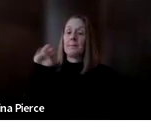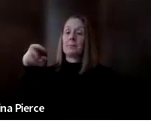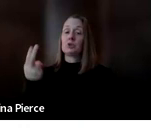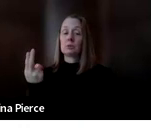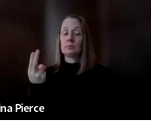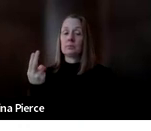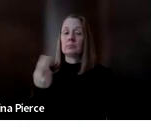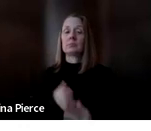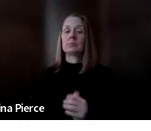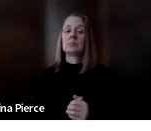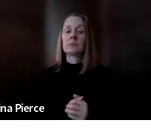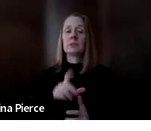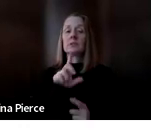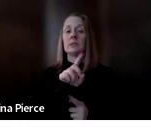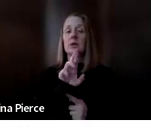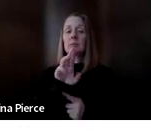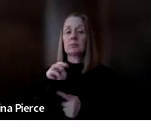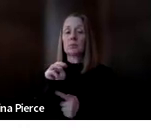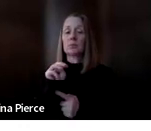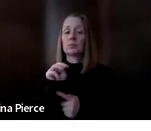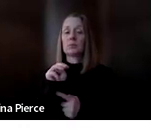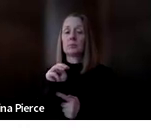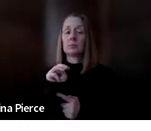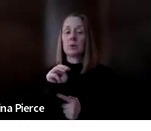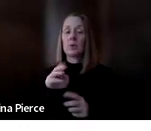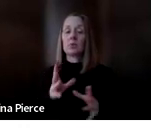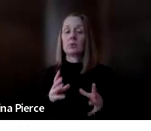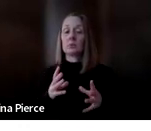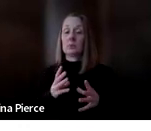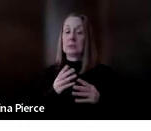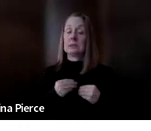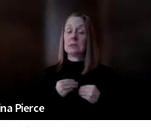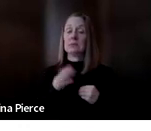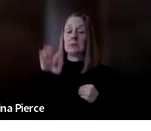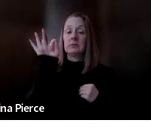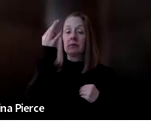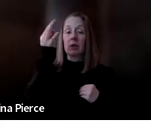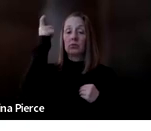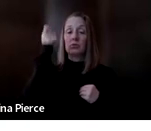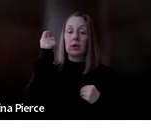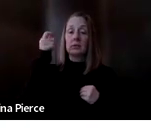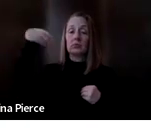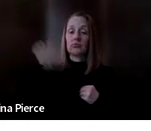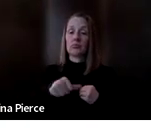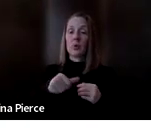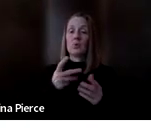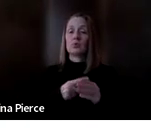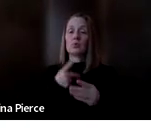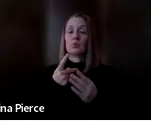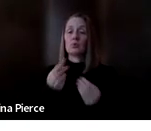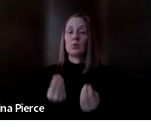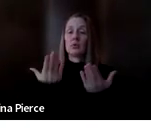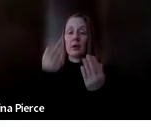michigan disability rights michigan receives a federal grant to provide information